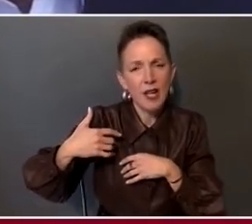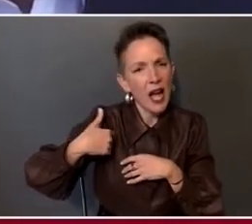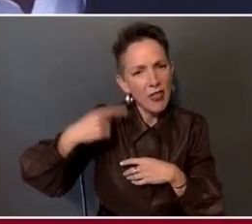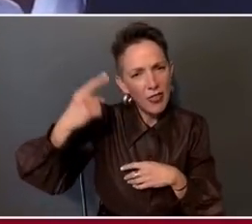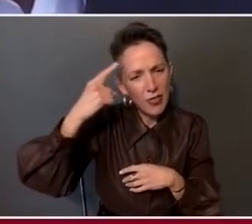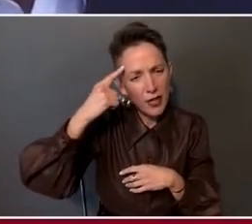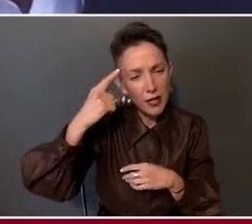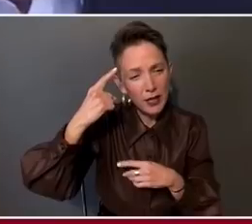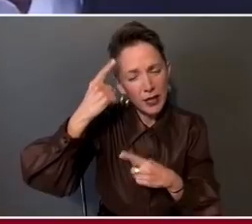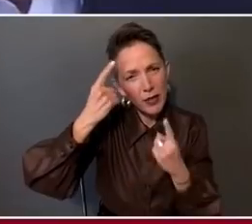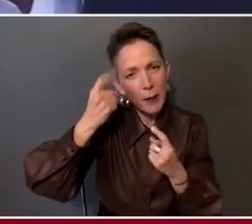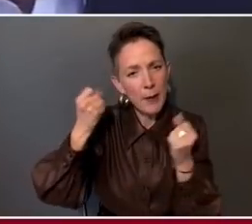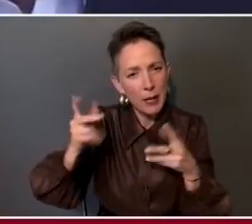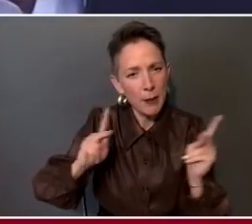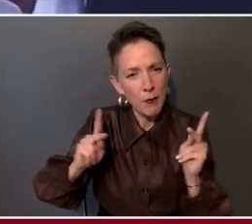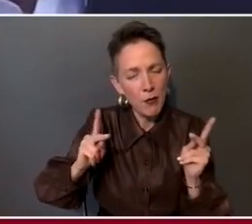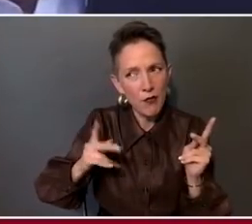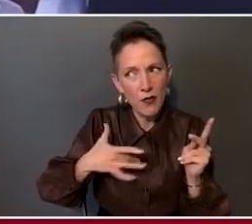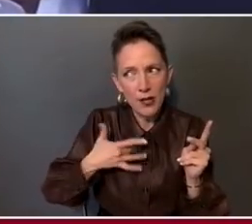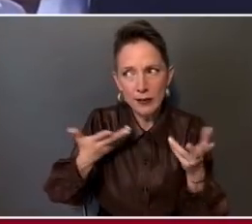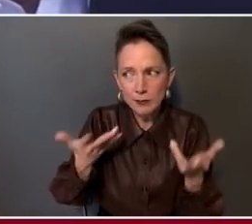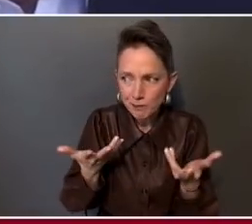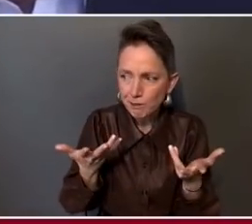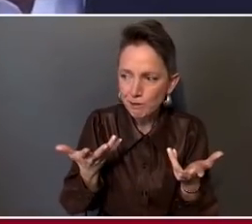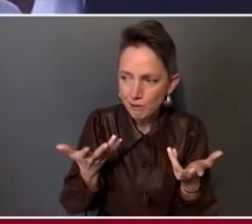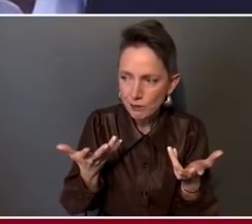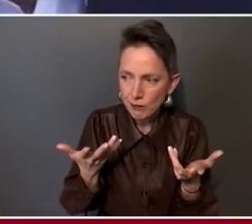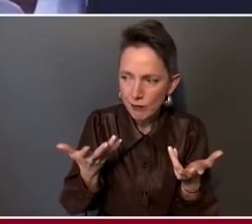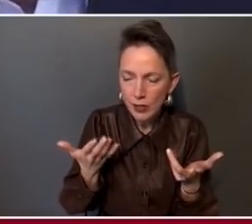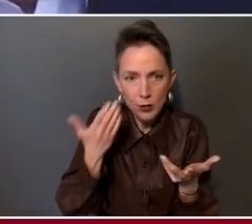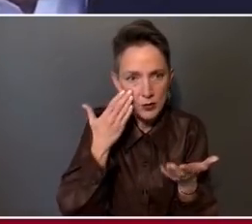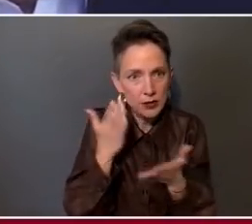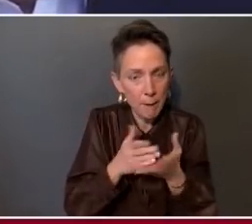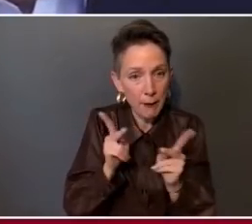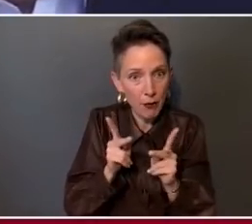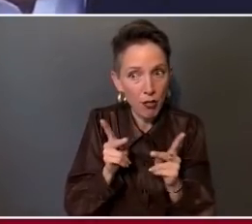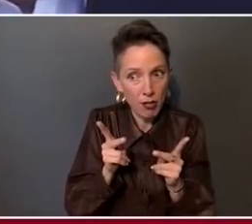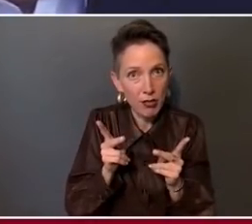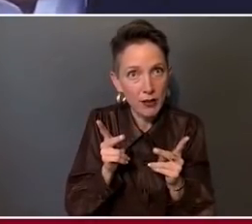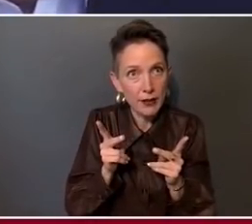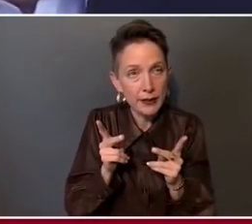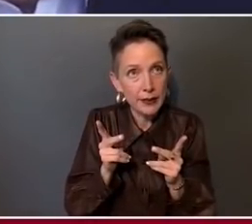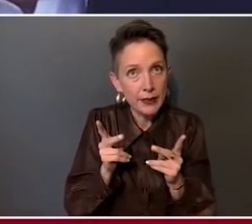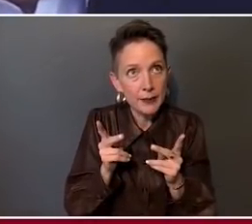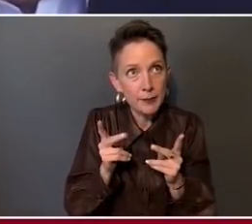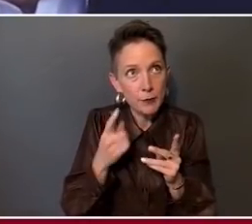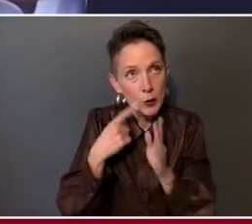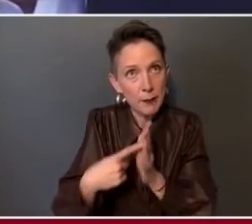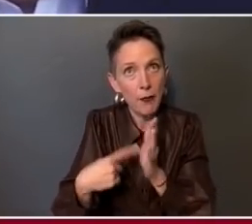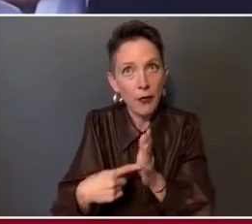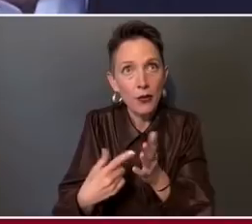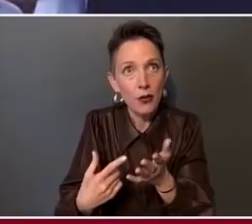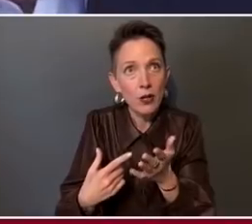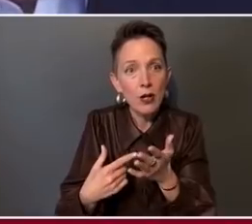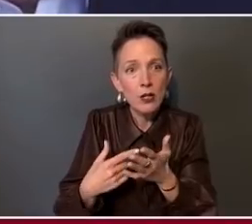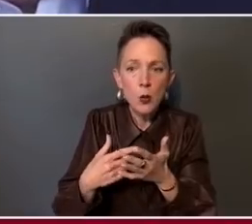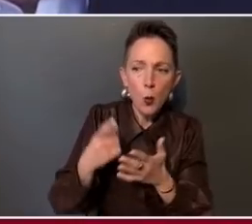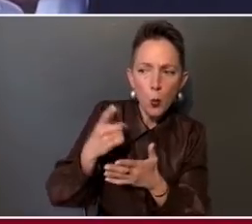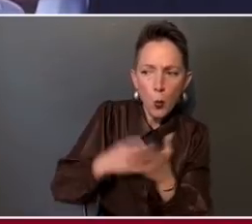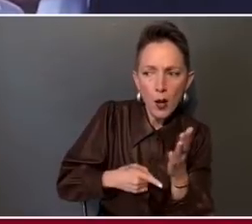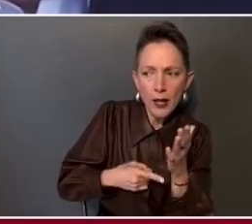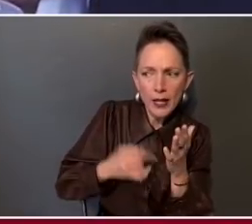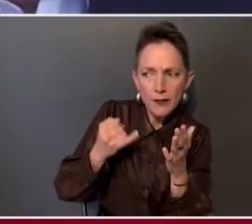lot of people are struggling with is, it's very practical. This goes back to the people in the diner, is what portion of the things that are important to me